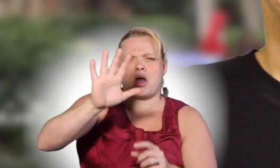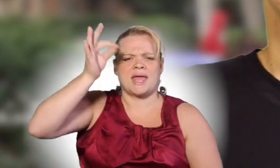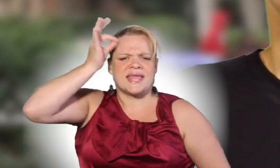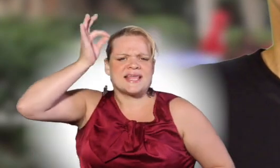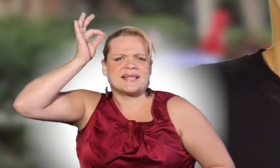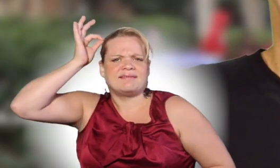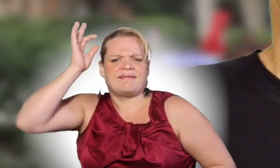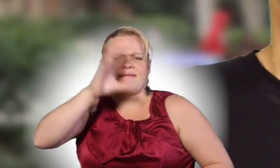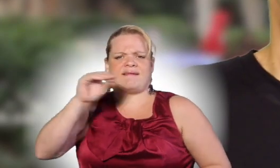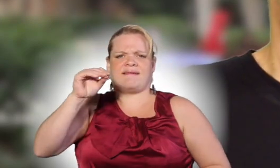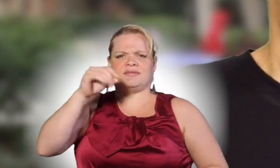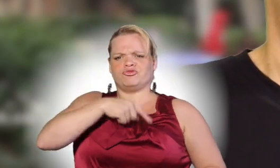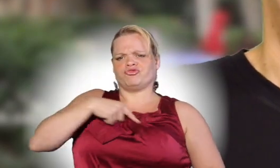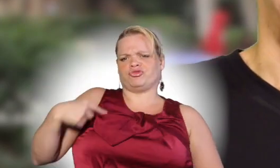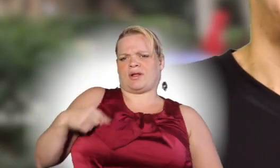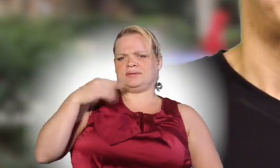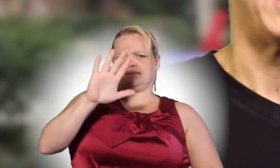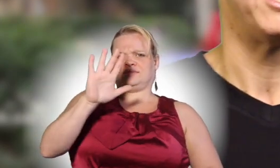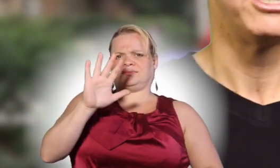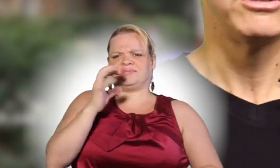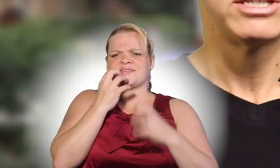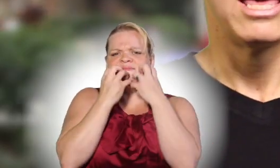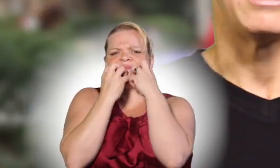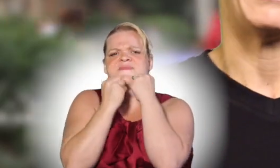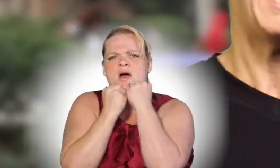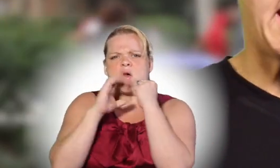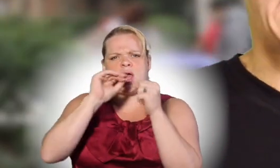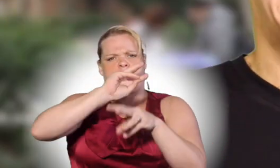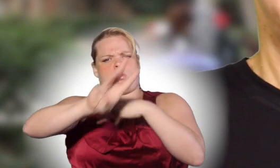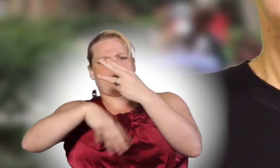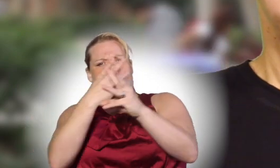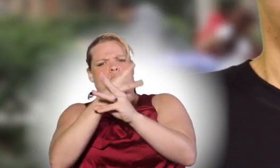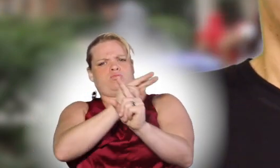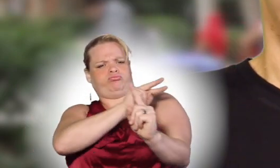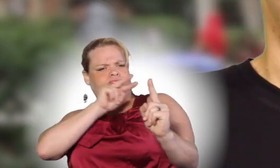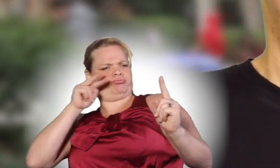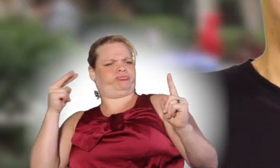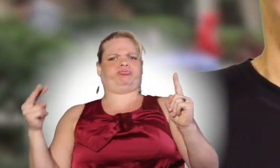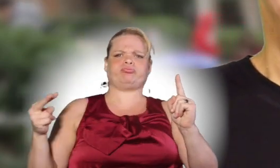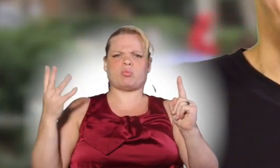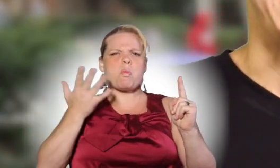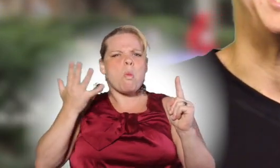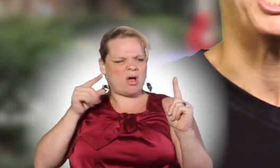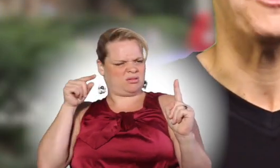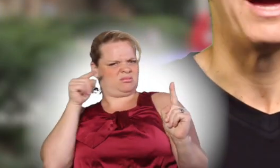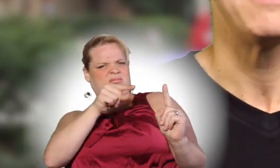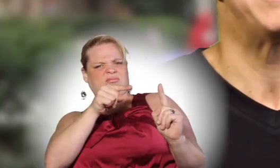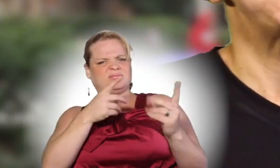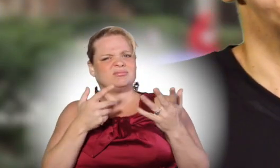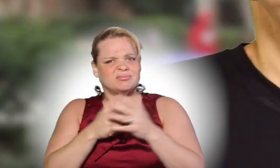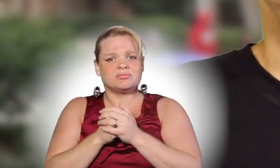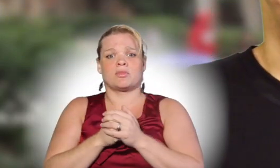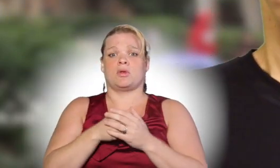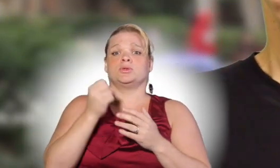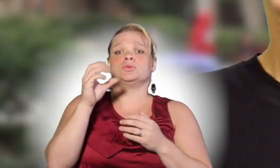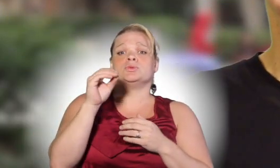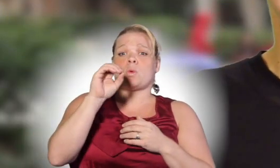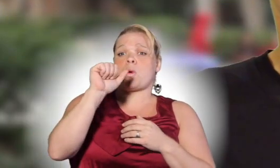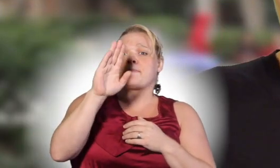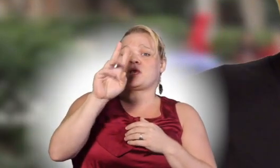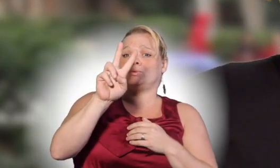Native American and Chinese values films and world view in the OAB room